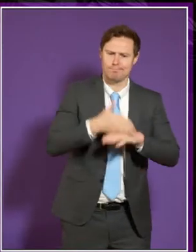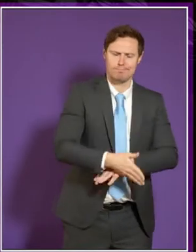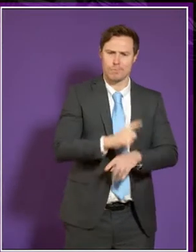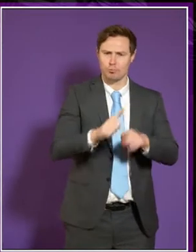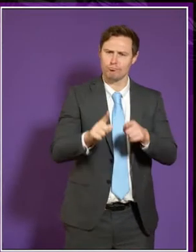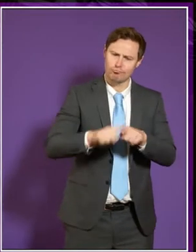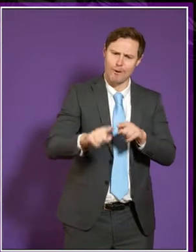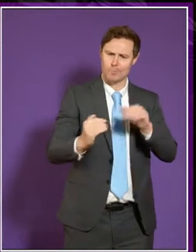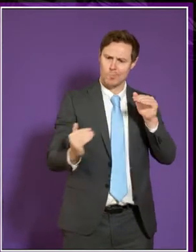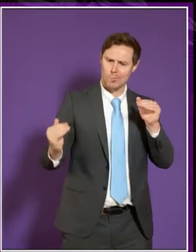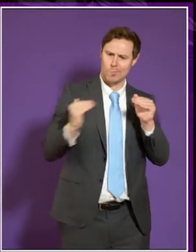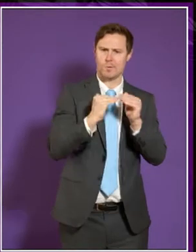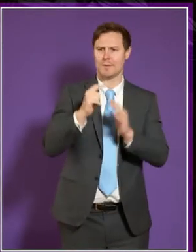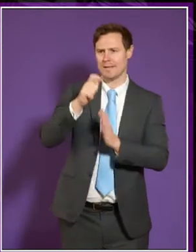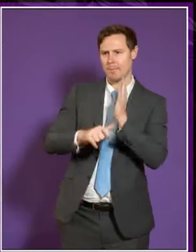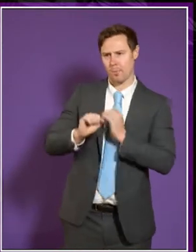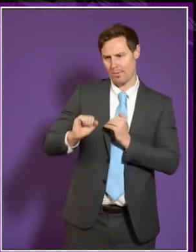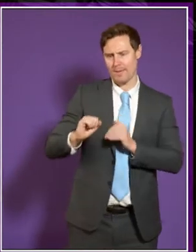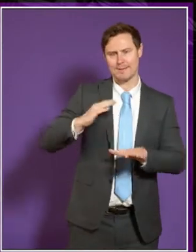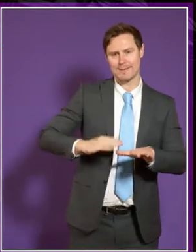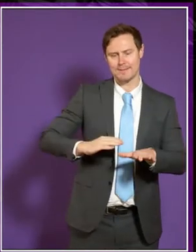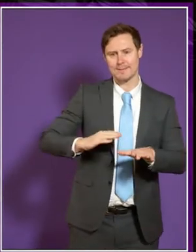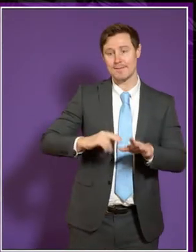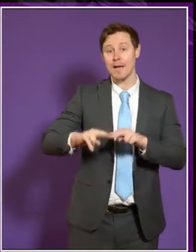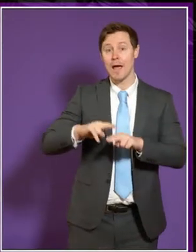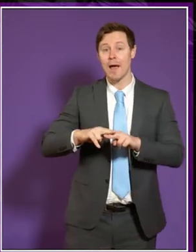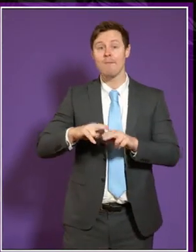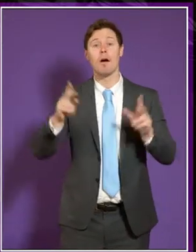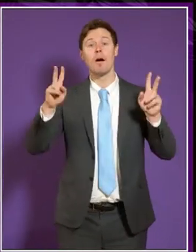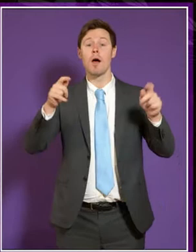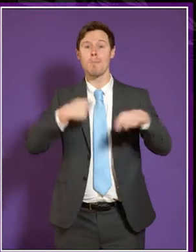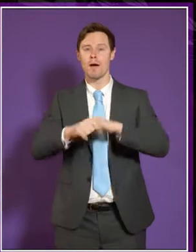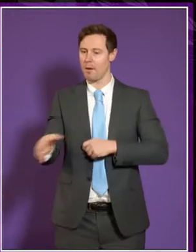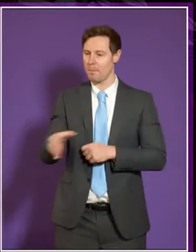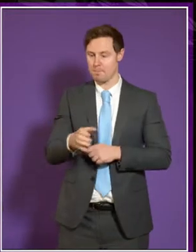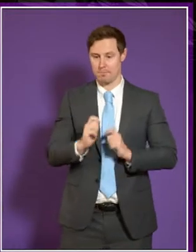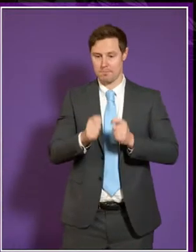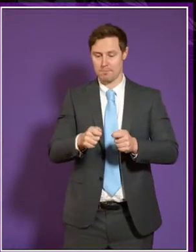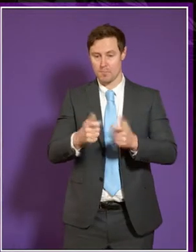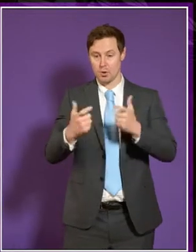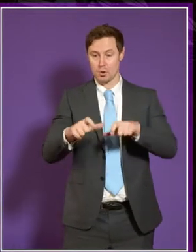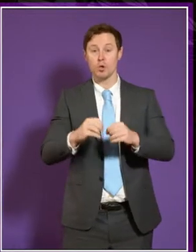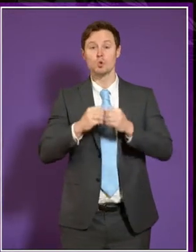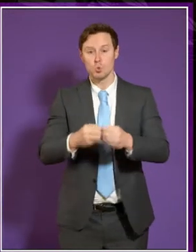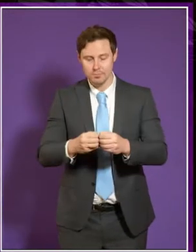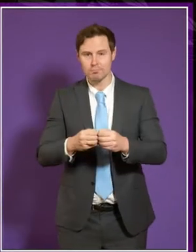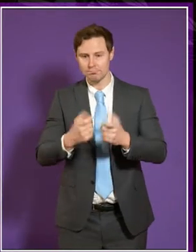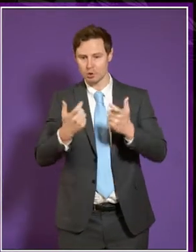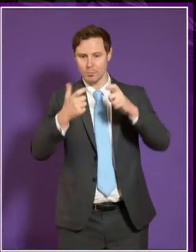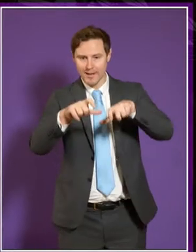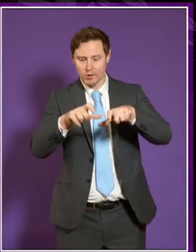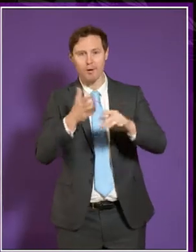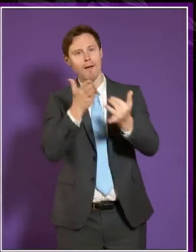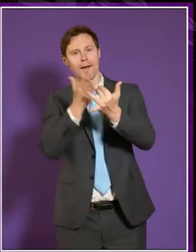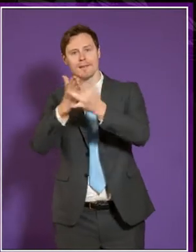needs of disabled students when they've actually become students themselves, in terms of accommodation, in terms of access to